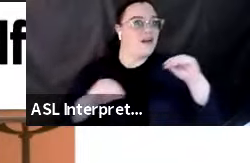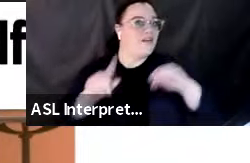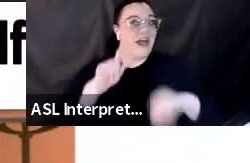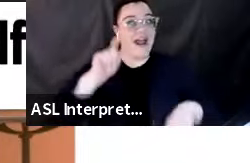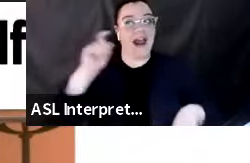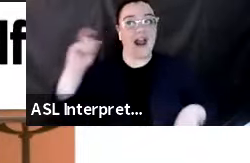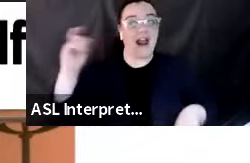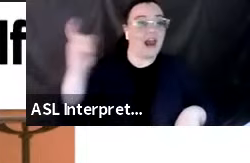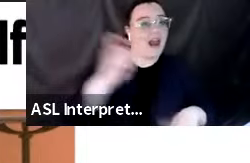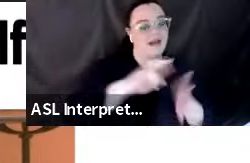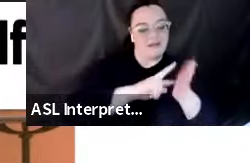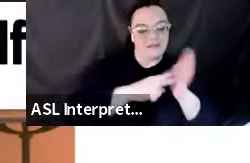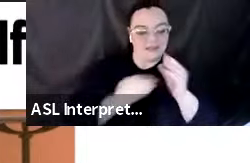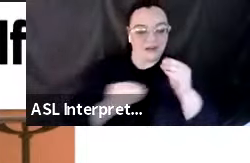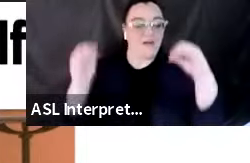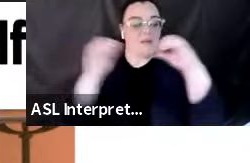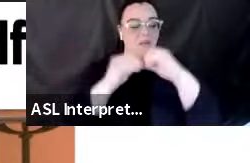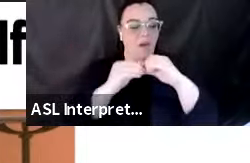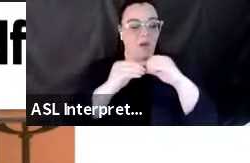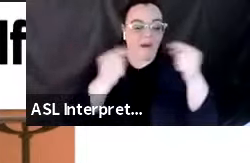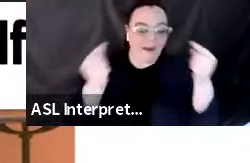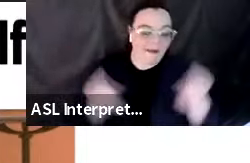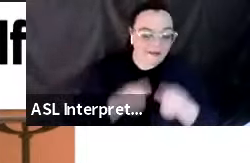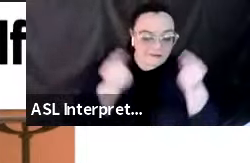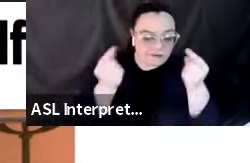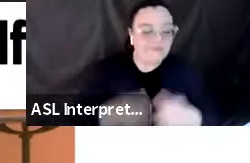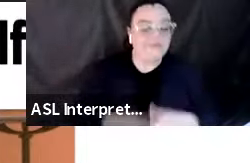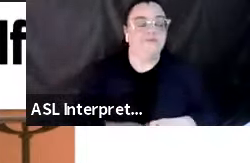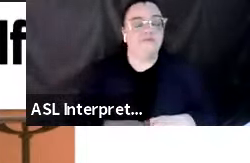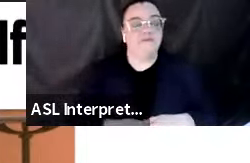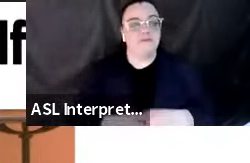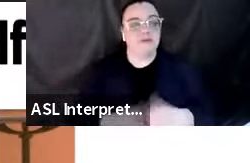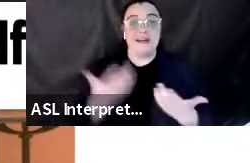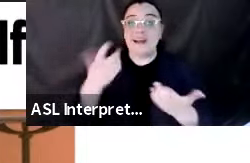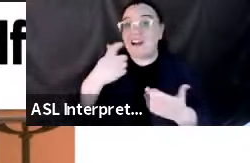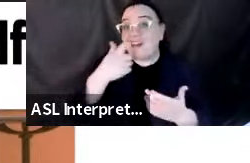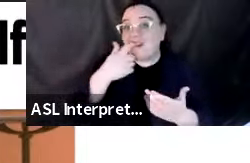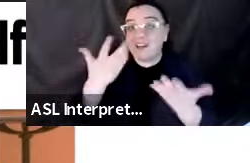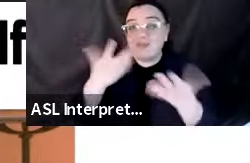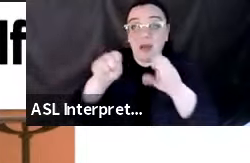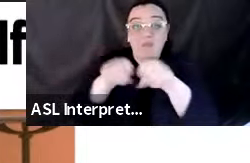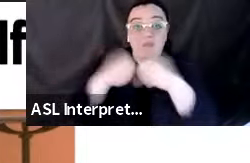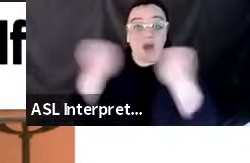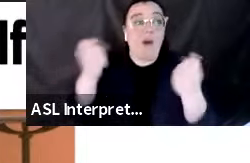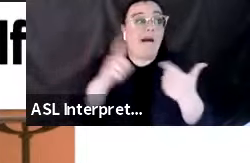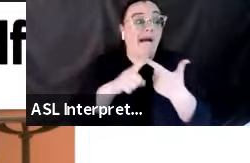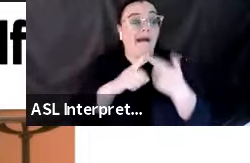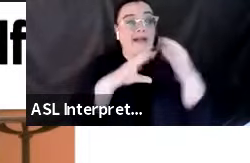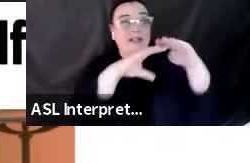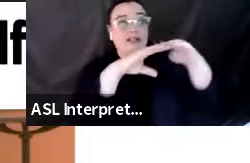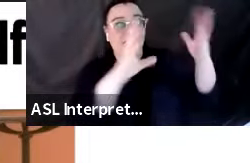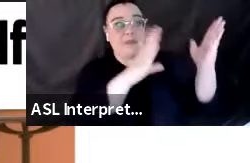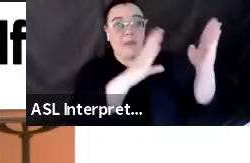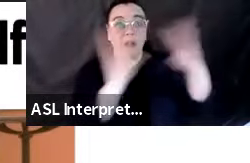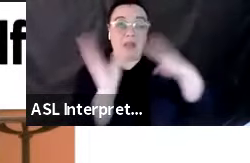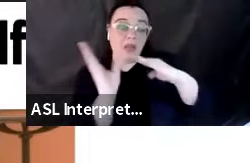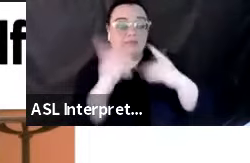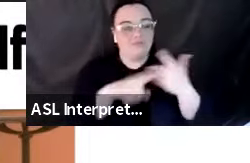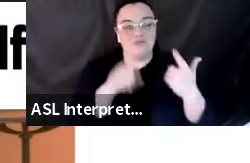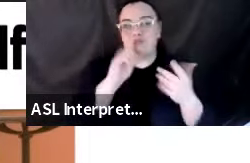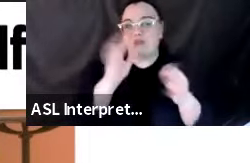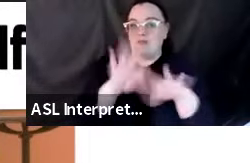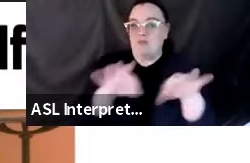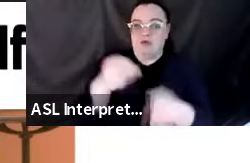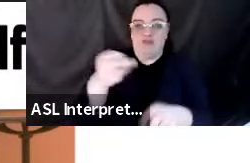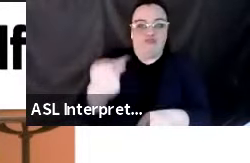walking through broken glass perhaps if they don't have shoes on, things are falling and flying across the room. So drop onto your hands and knees where you are.